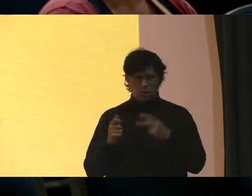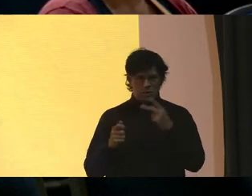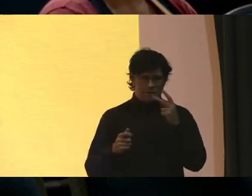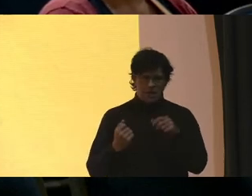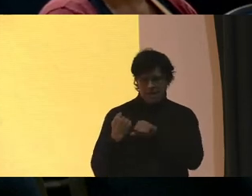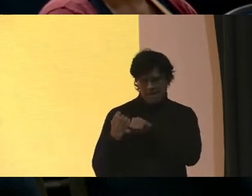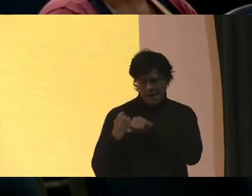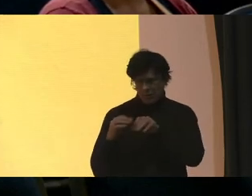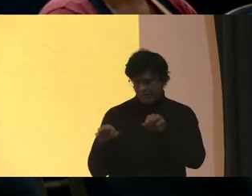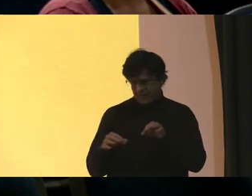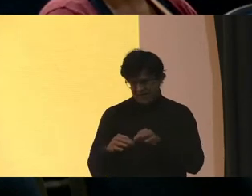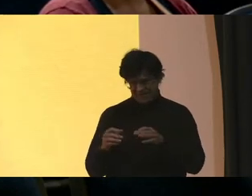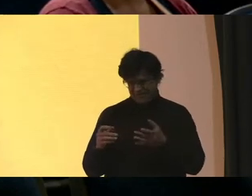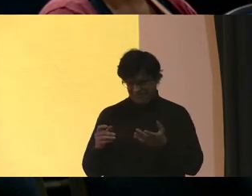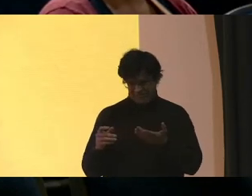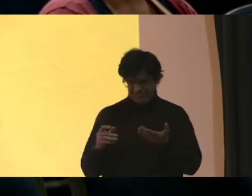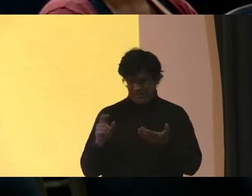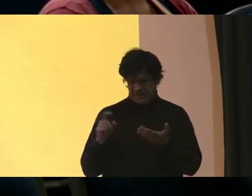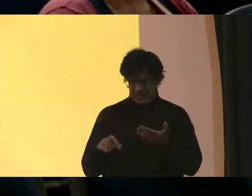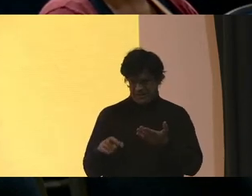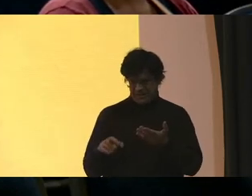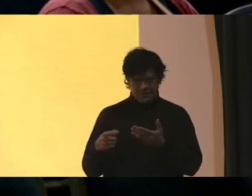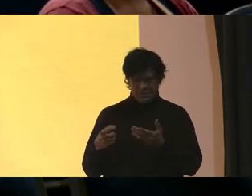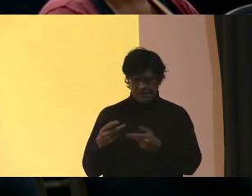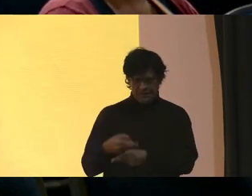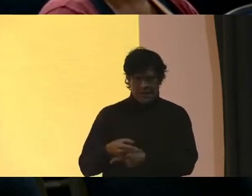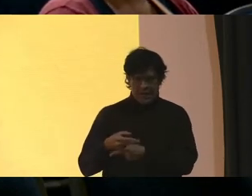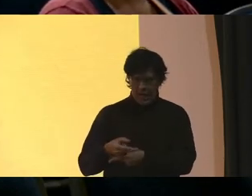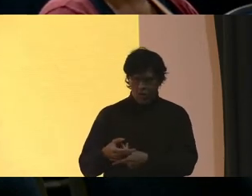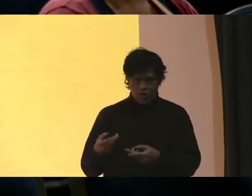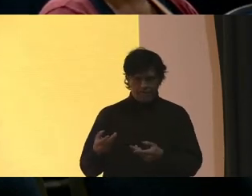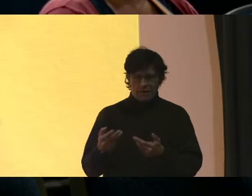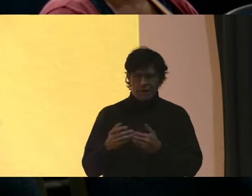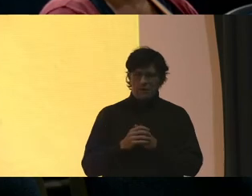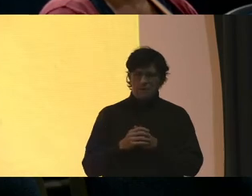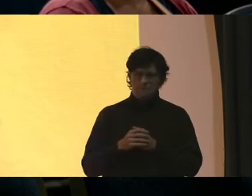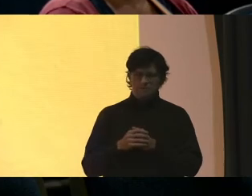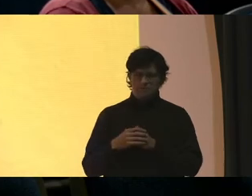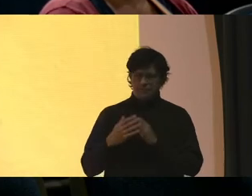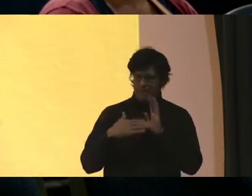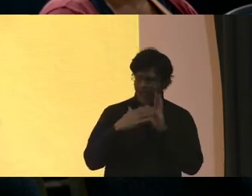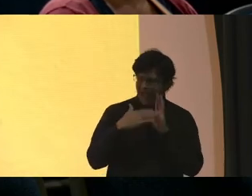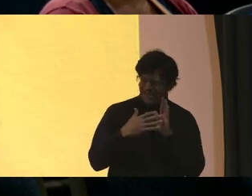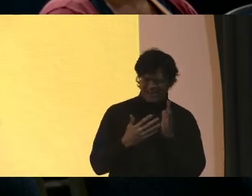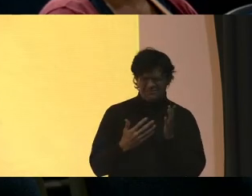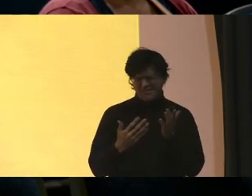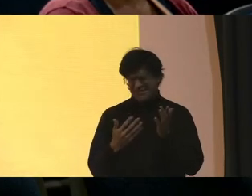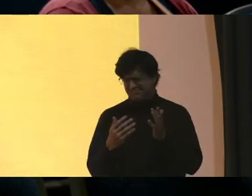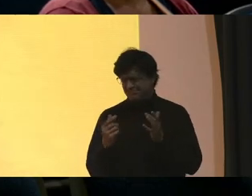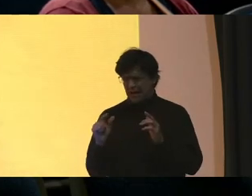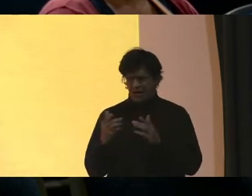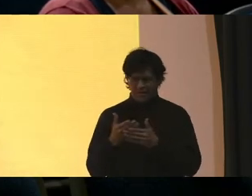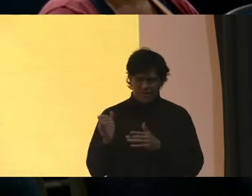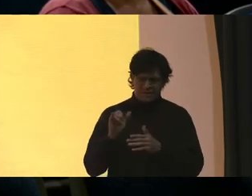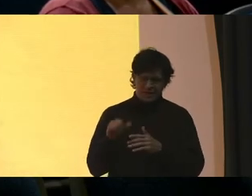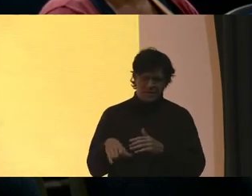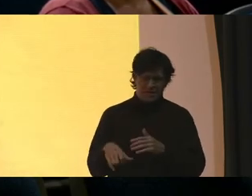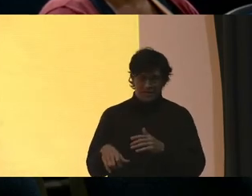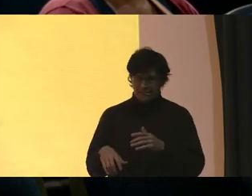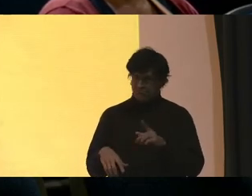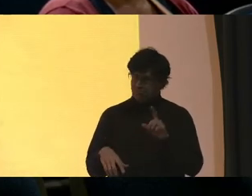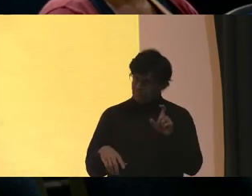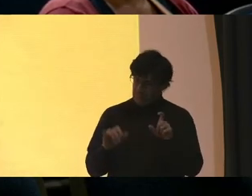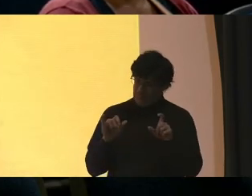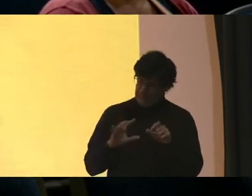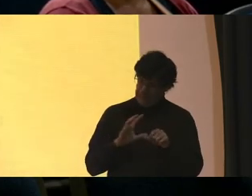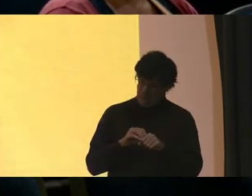baseball field needs to be taken care of And painting I mean, just little things like that Is that a part of